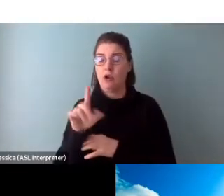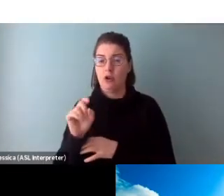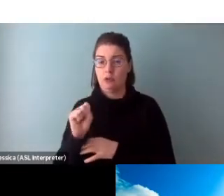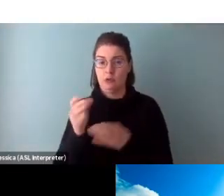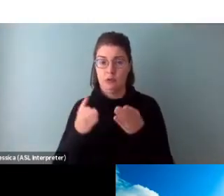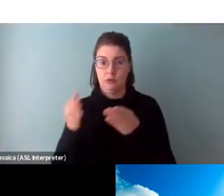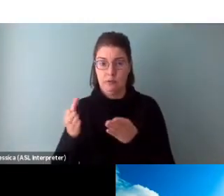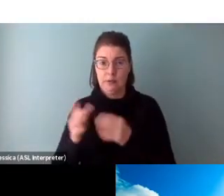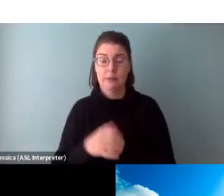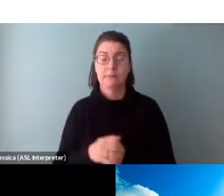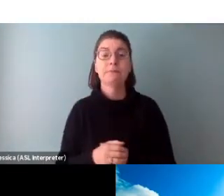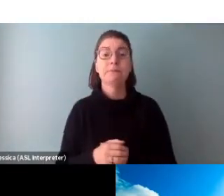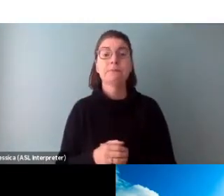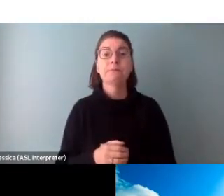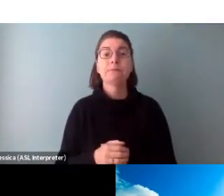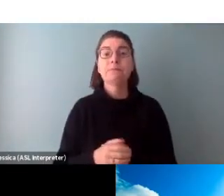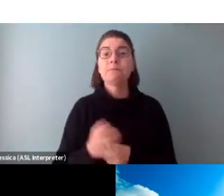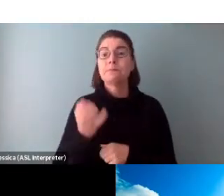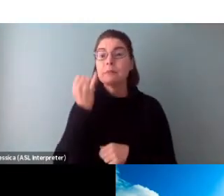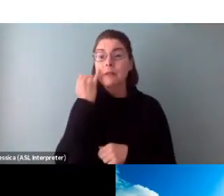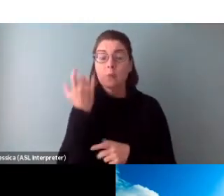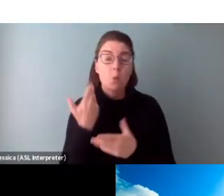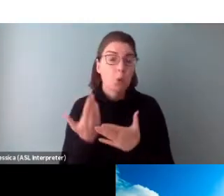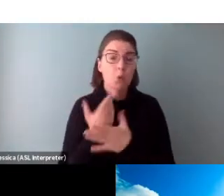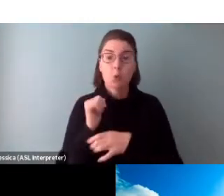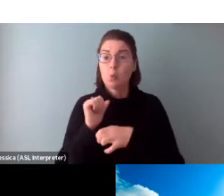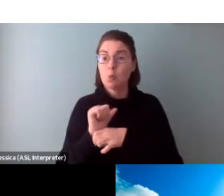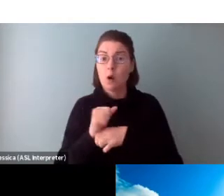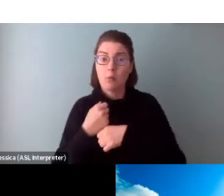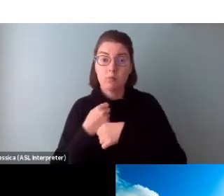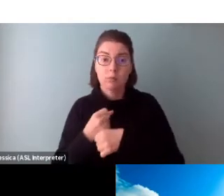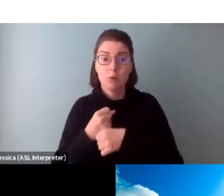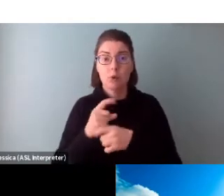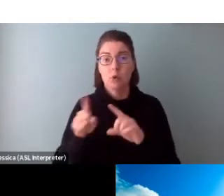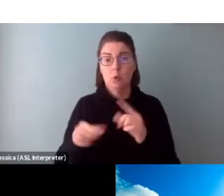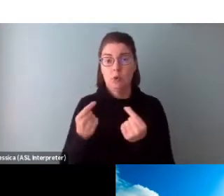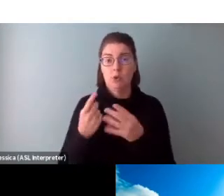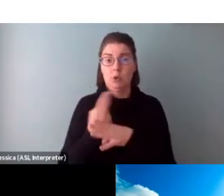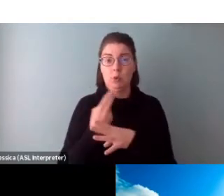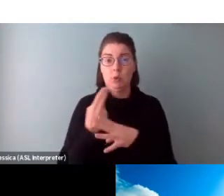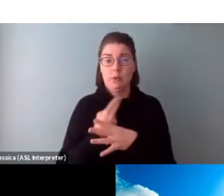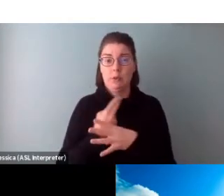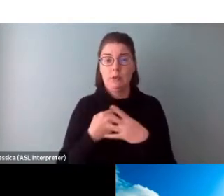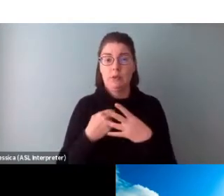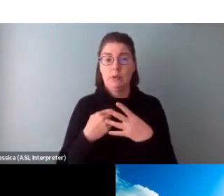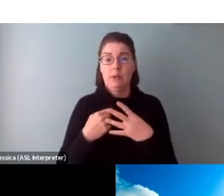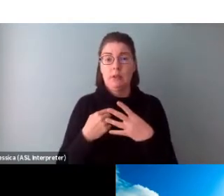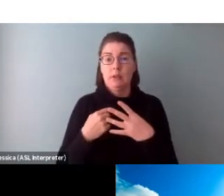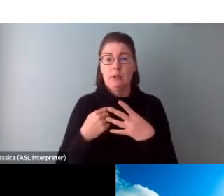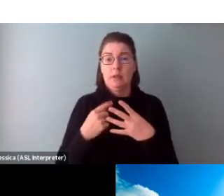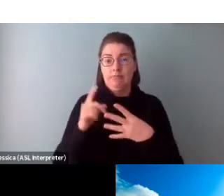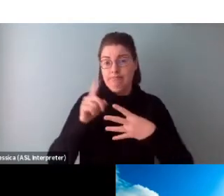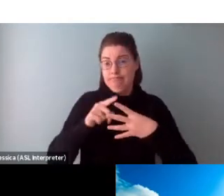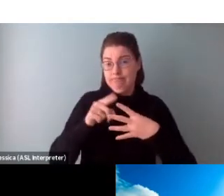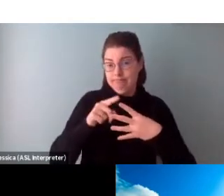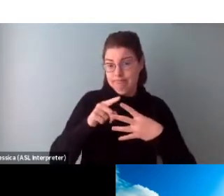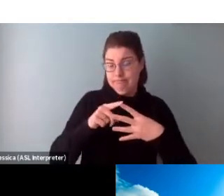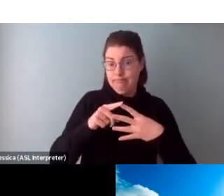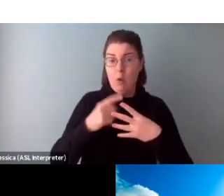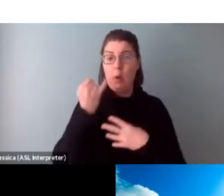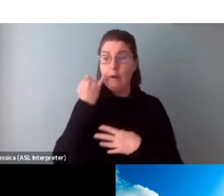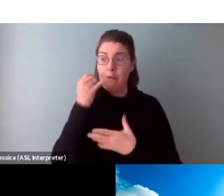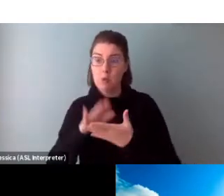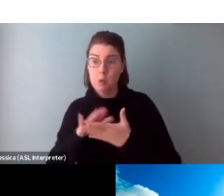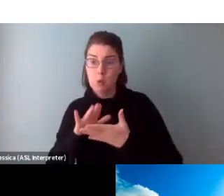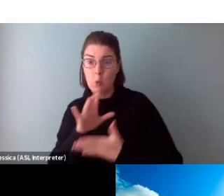for example, you would look at a program in the creating presenting stream, or if you're leading an art project in school or community